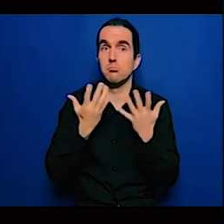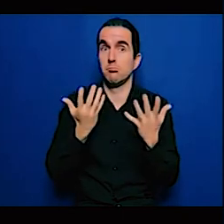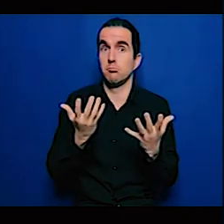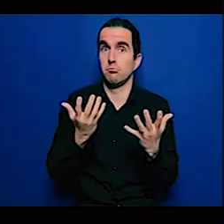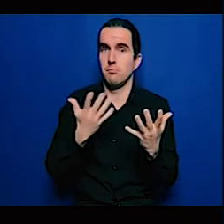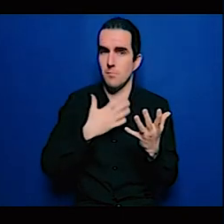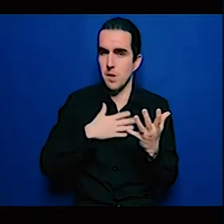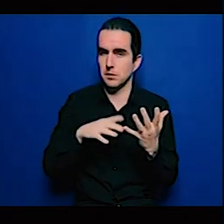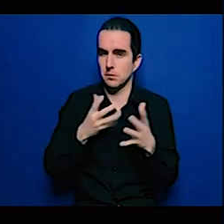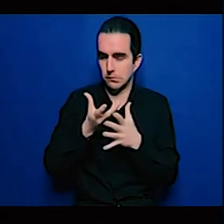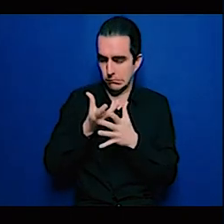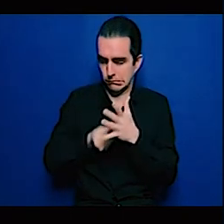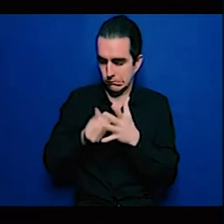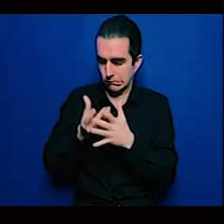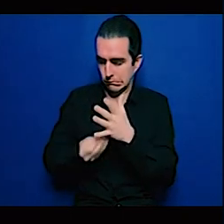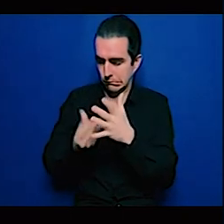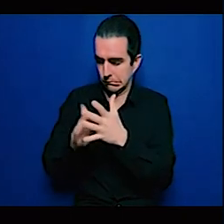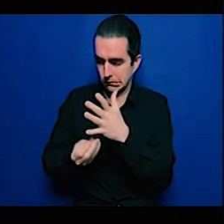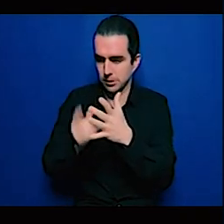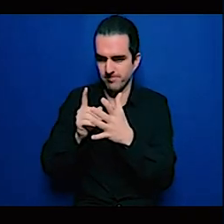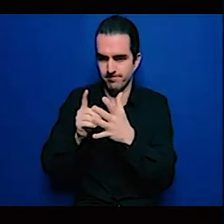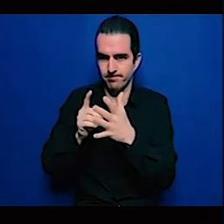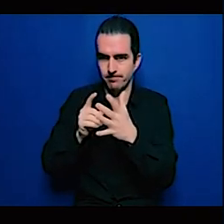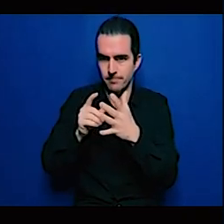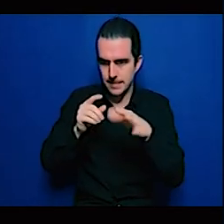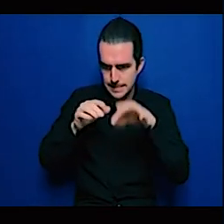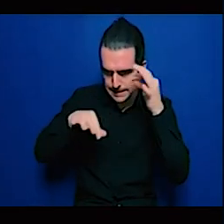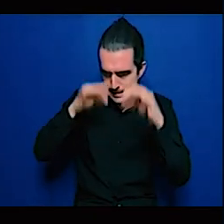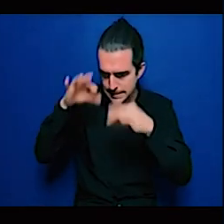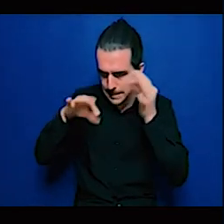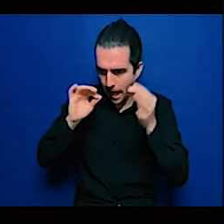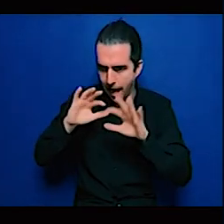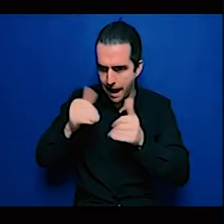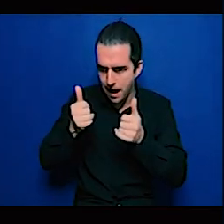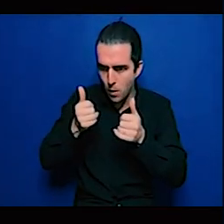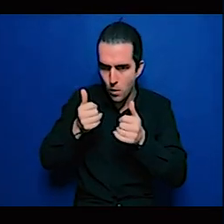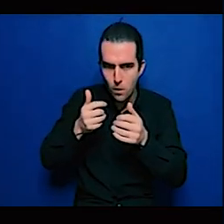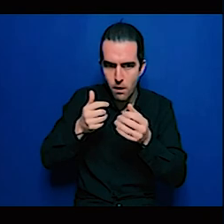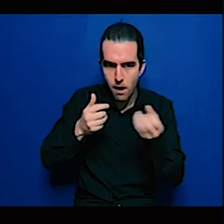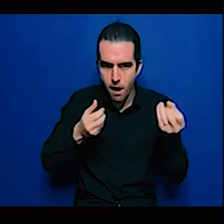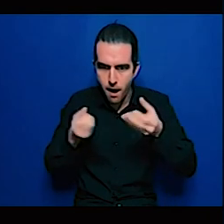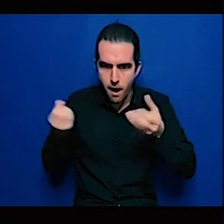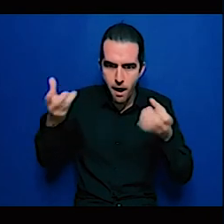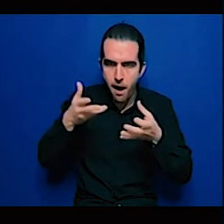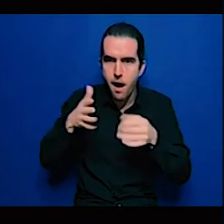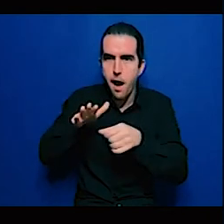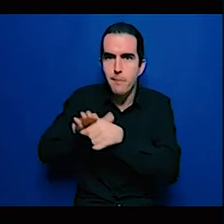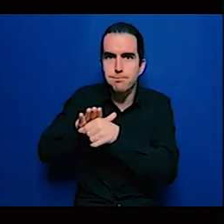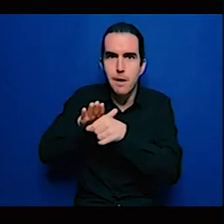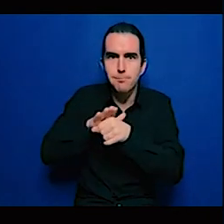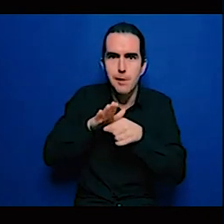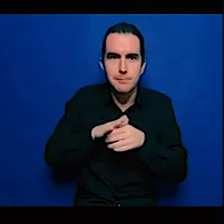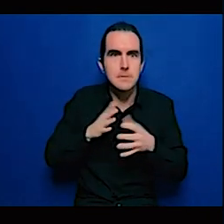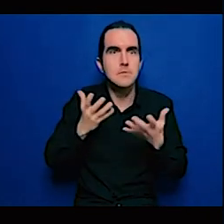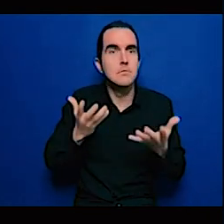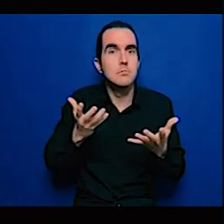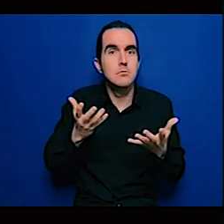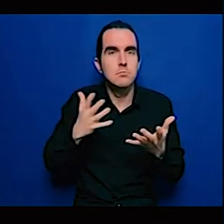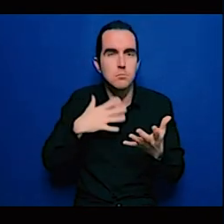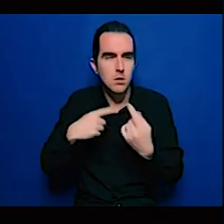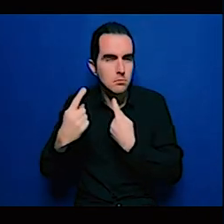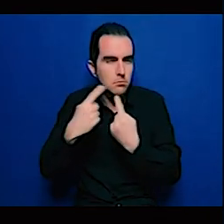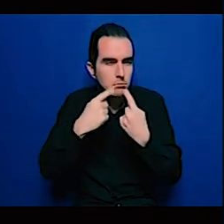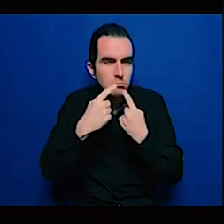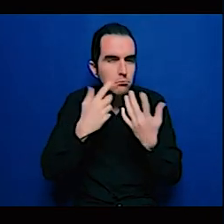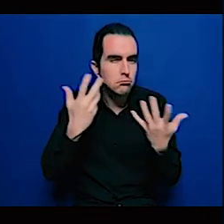but people are doing things I mean we've recently but it is only still scratching the surface I mean we've set up a specific infrastructure